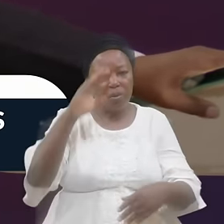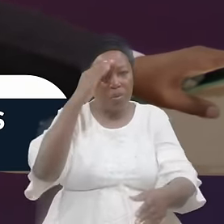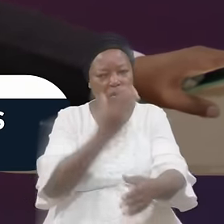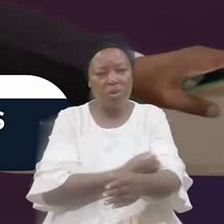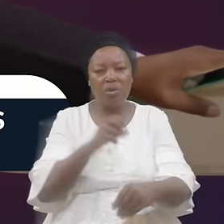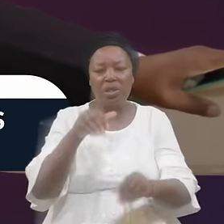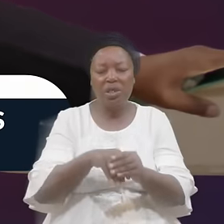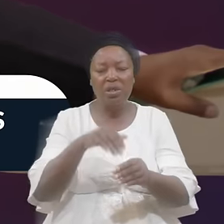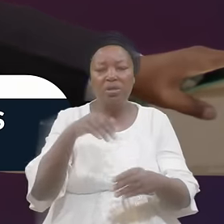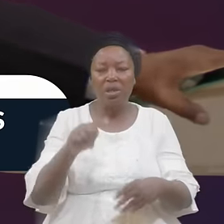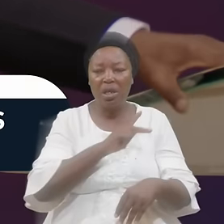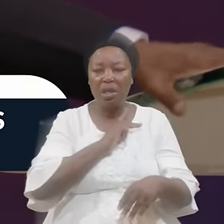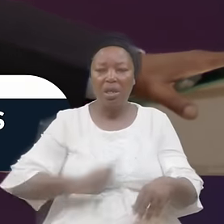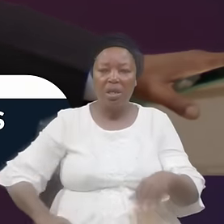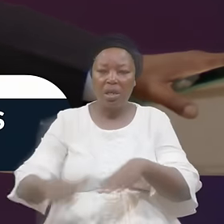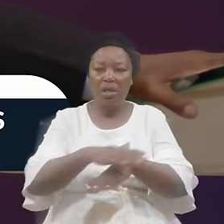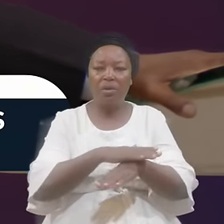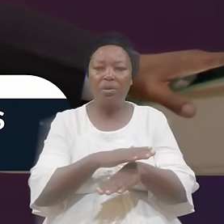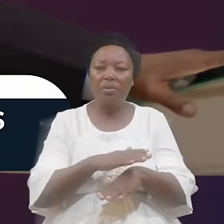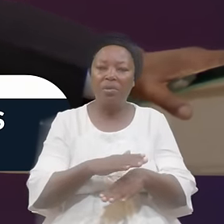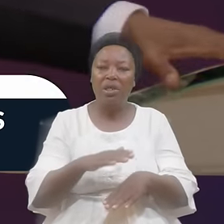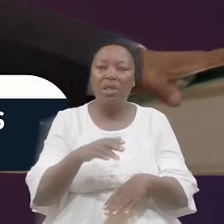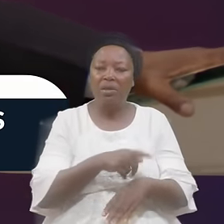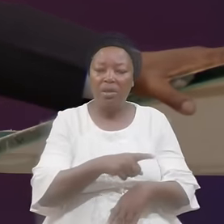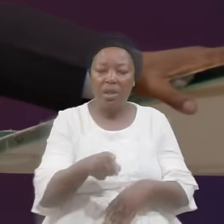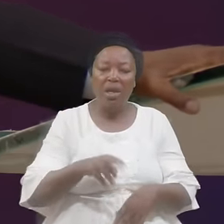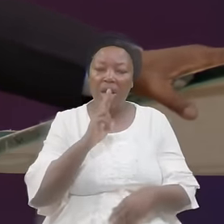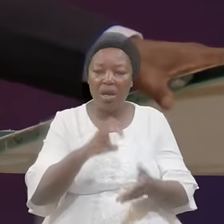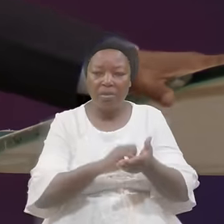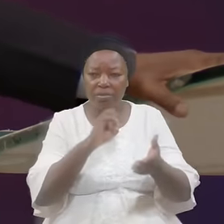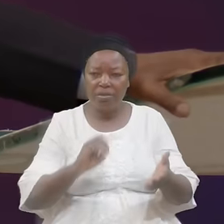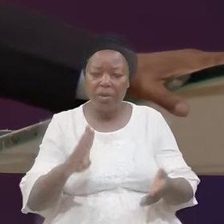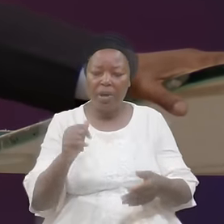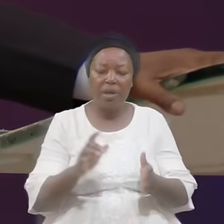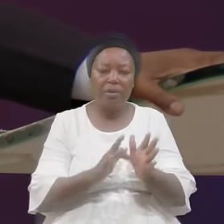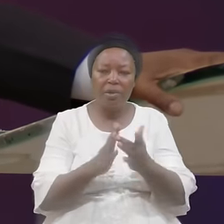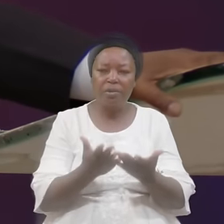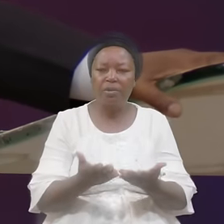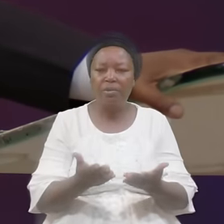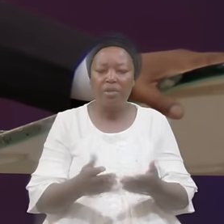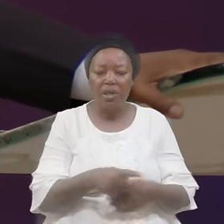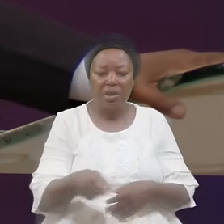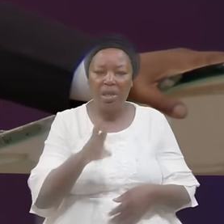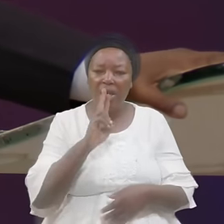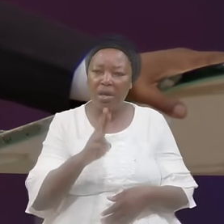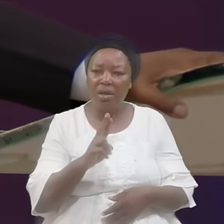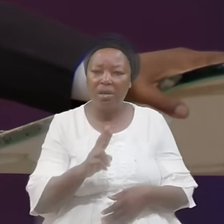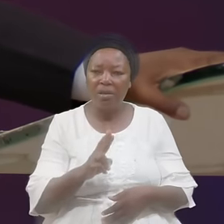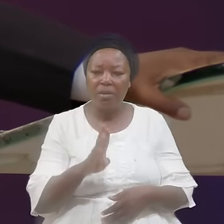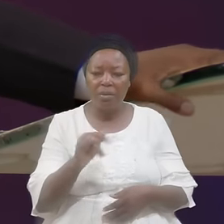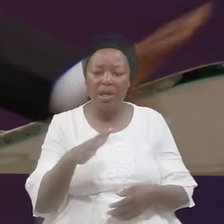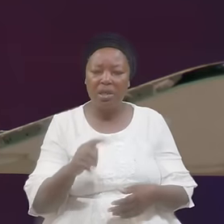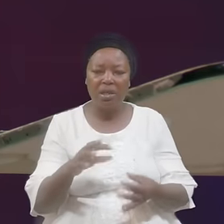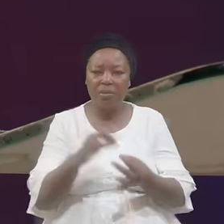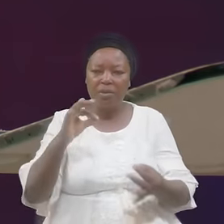The Kingdom They Are Excluded By The Scripture They Are Excluded By The